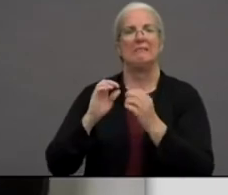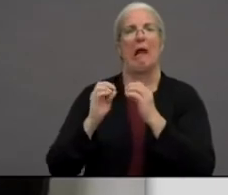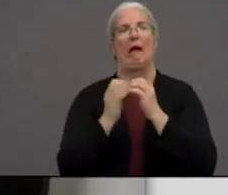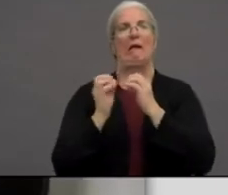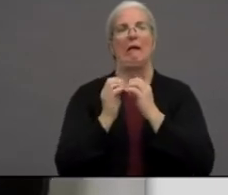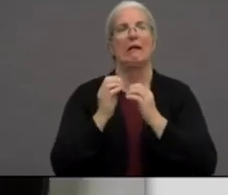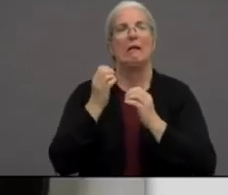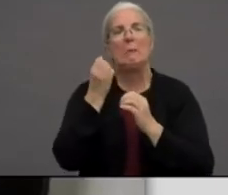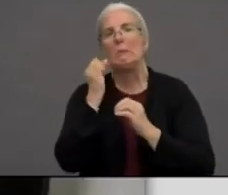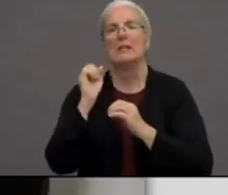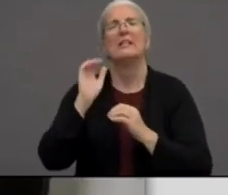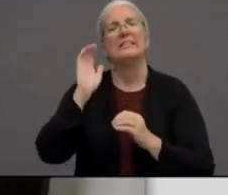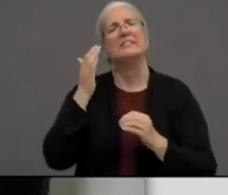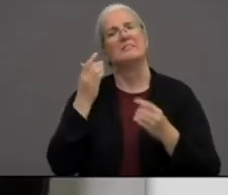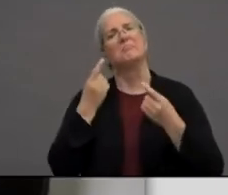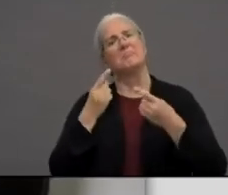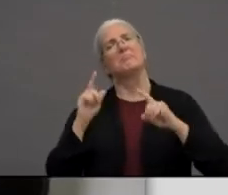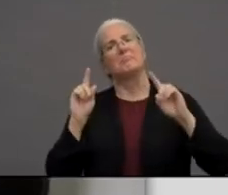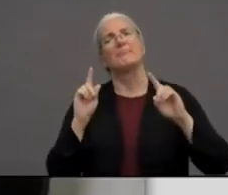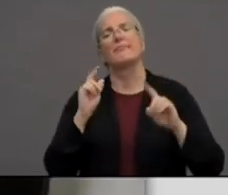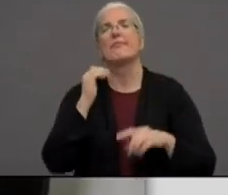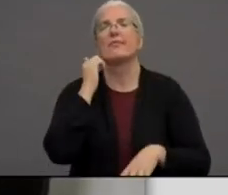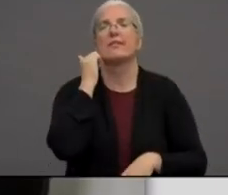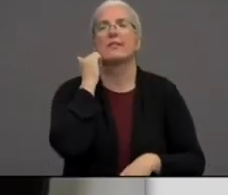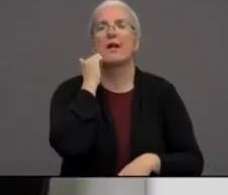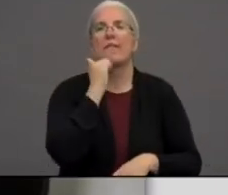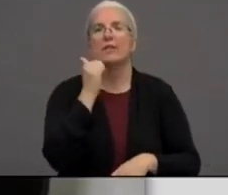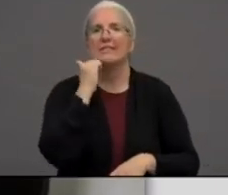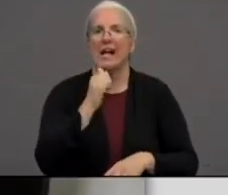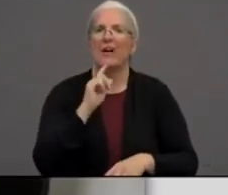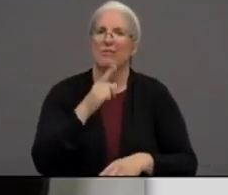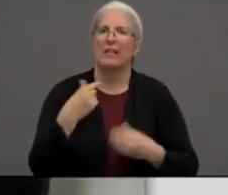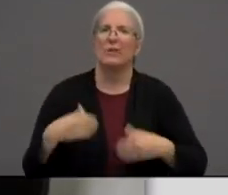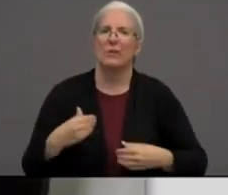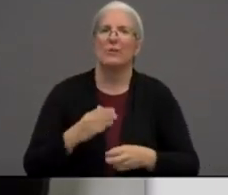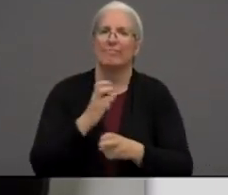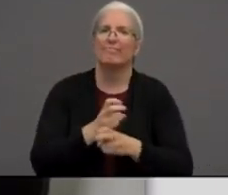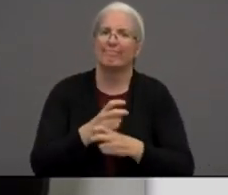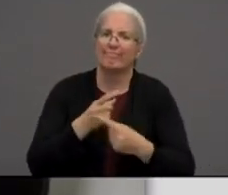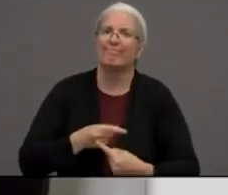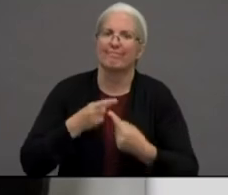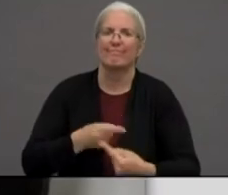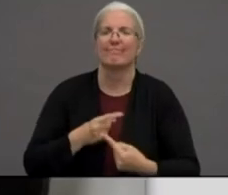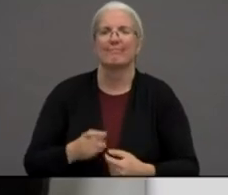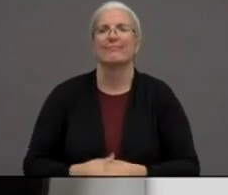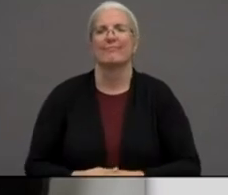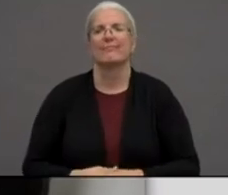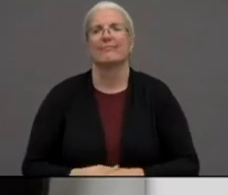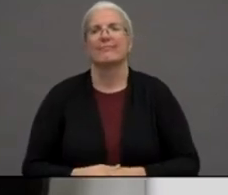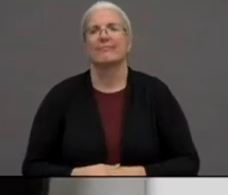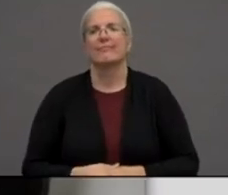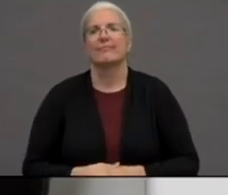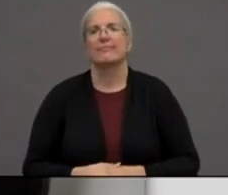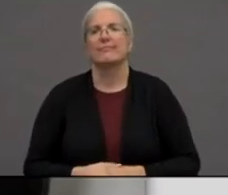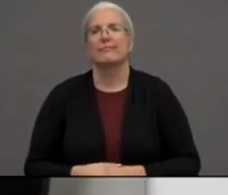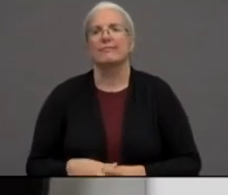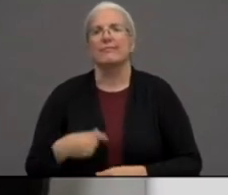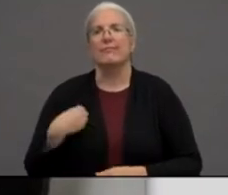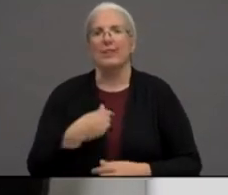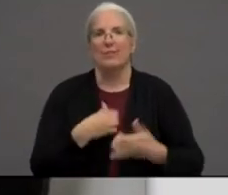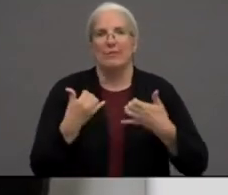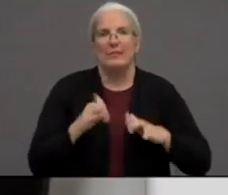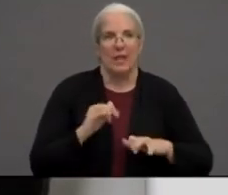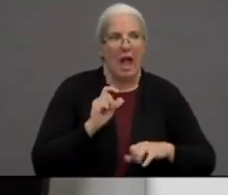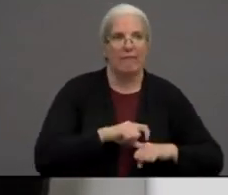every day has been, every day has been hard because we still have our work to do. He still needs the